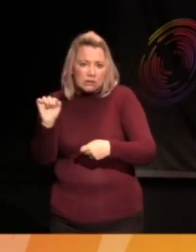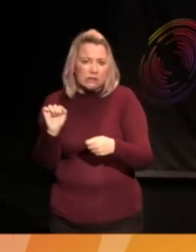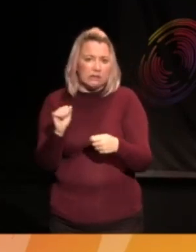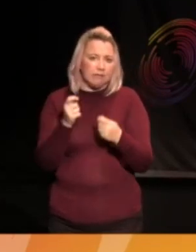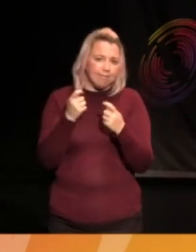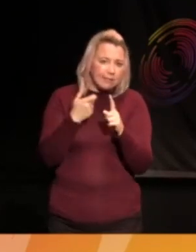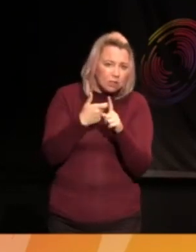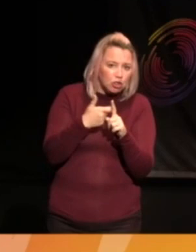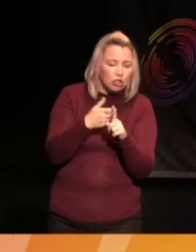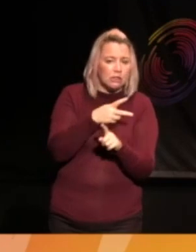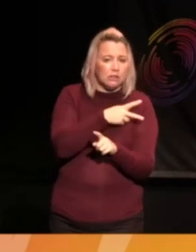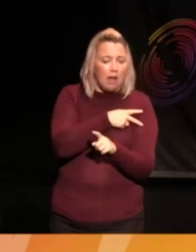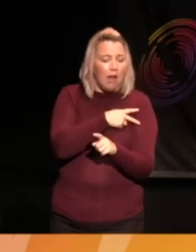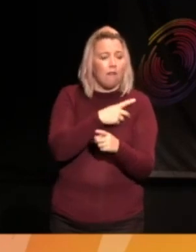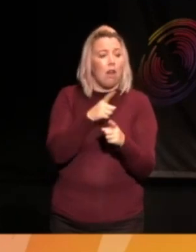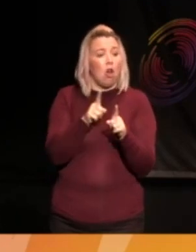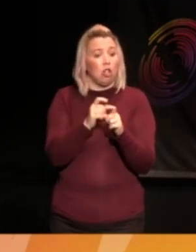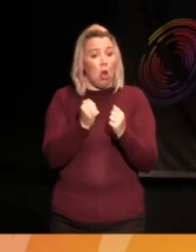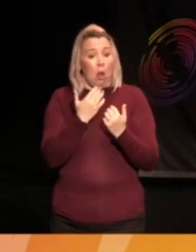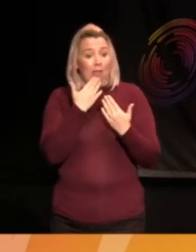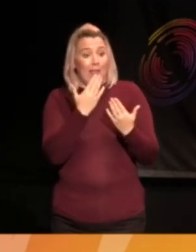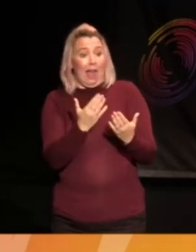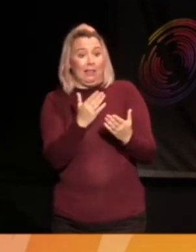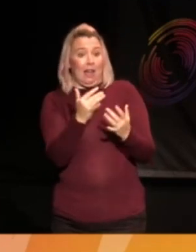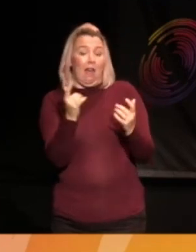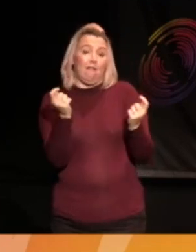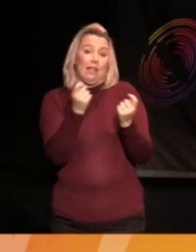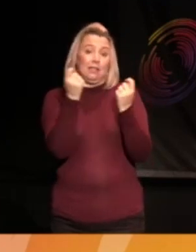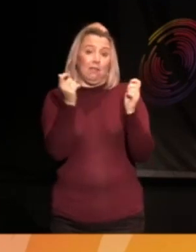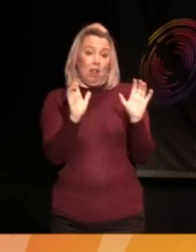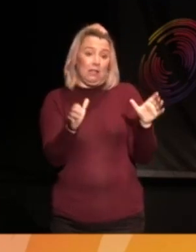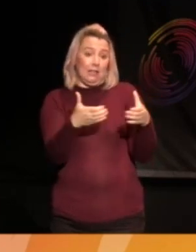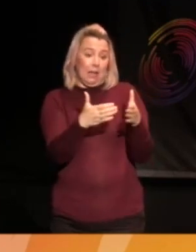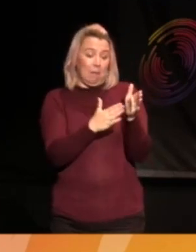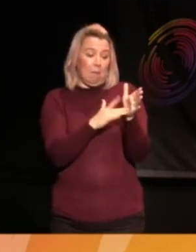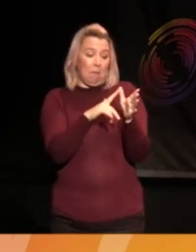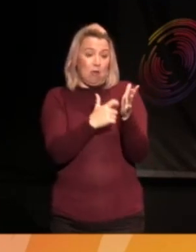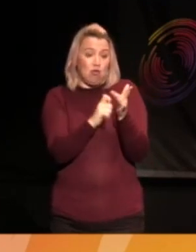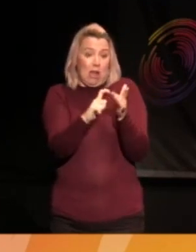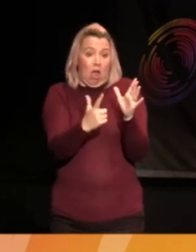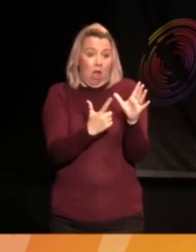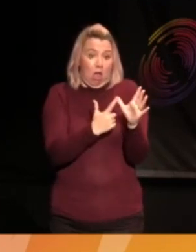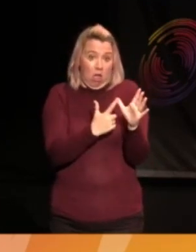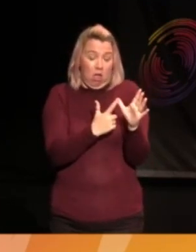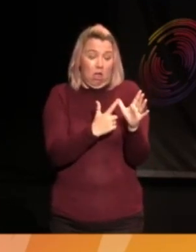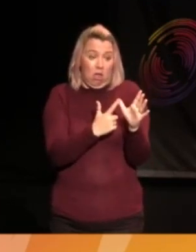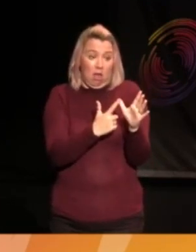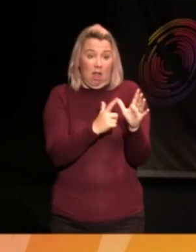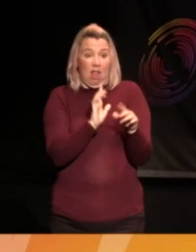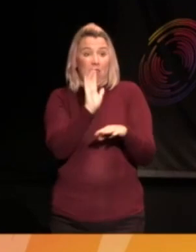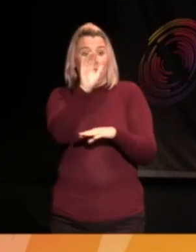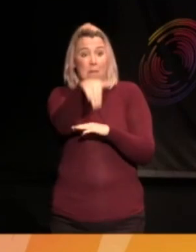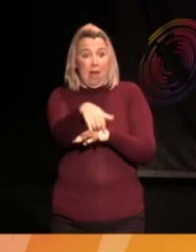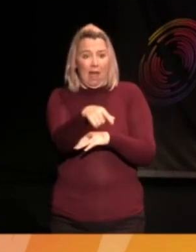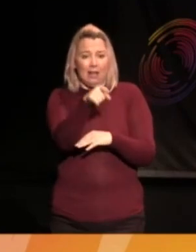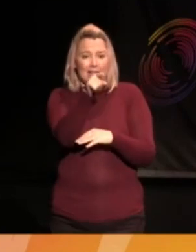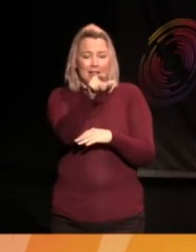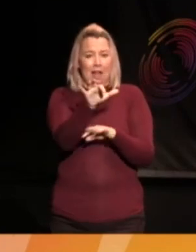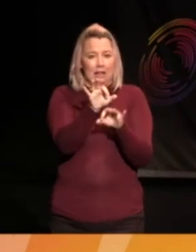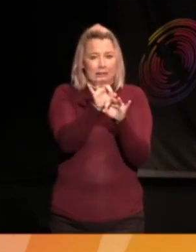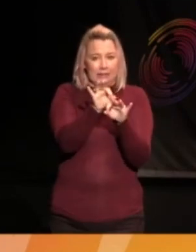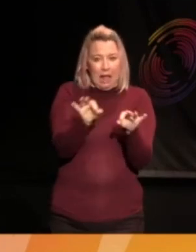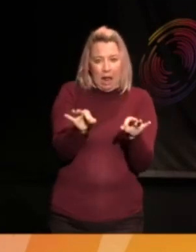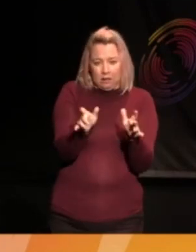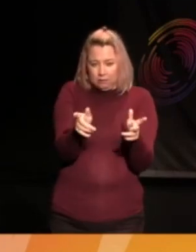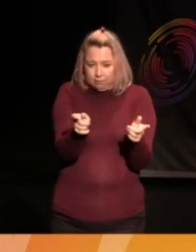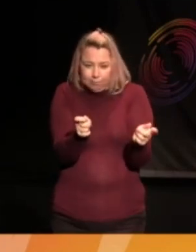we'd also like to thank our own festival teams. Maria, at the back, who is the silent convener